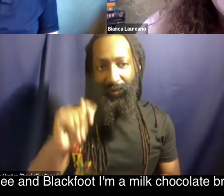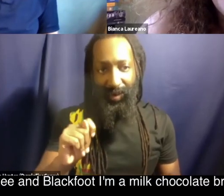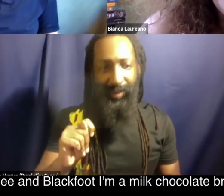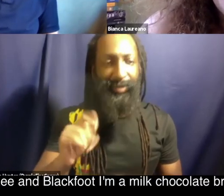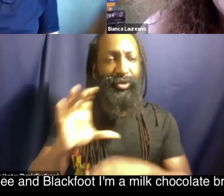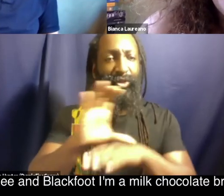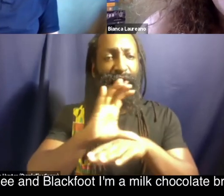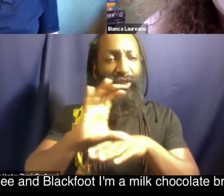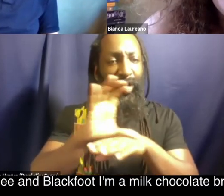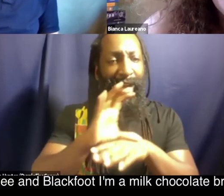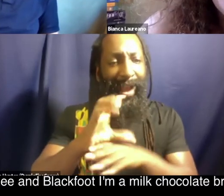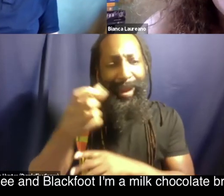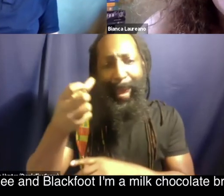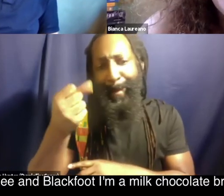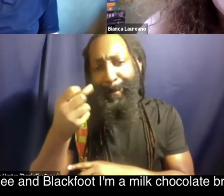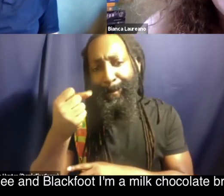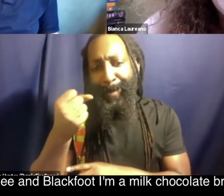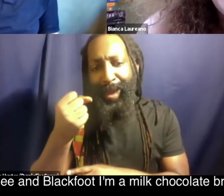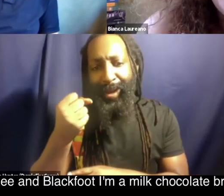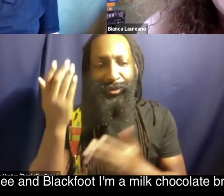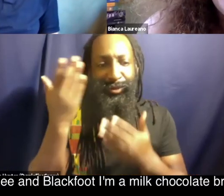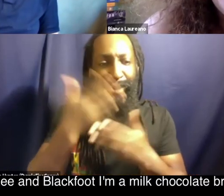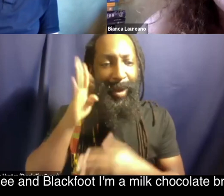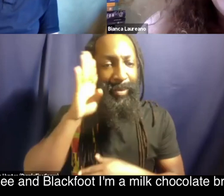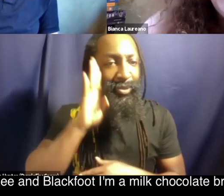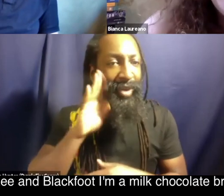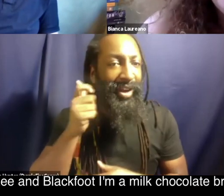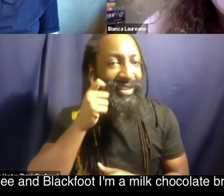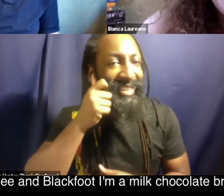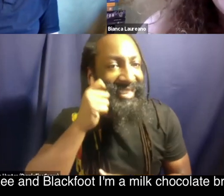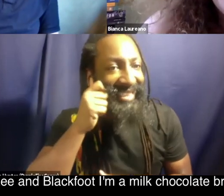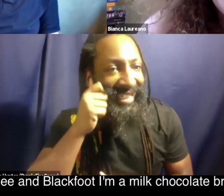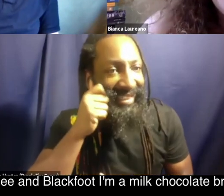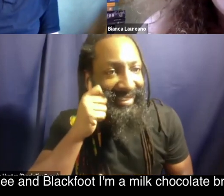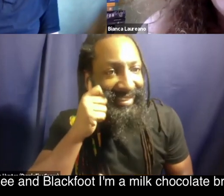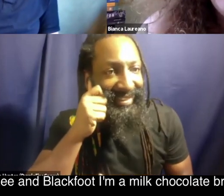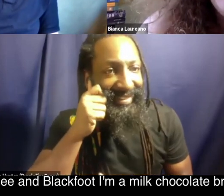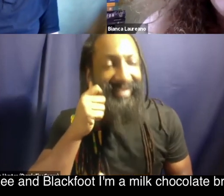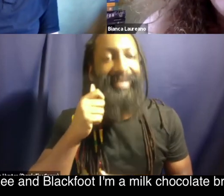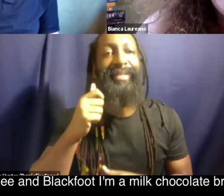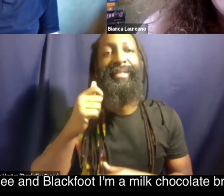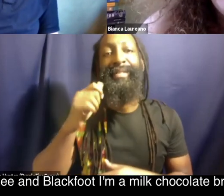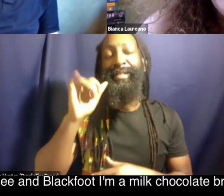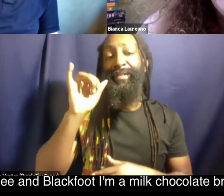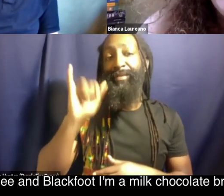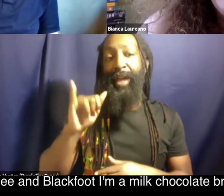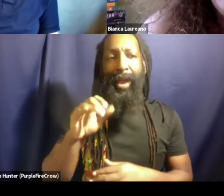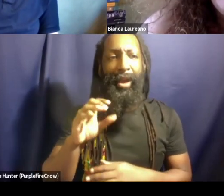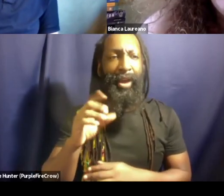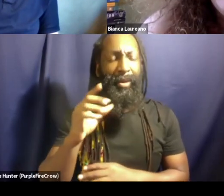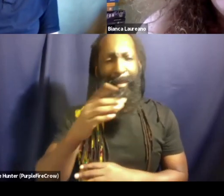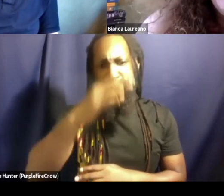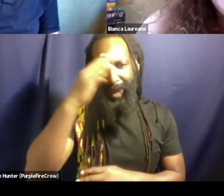and i am cherokee and blackfoot i'm a milk chocolate brown skin color complexion